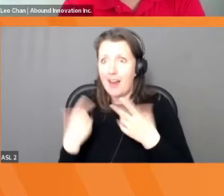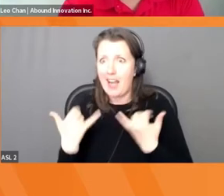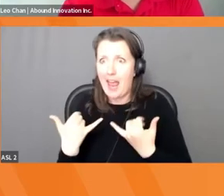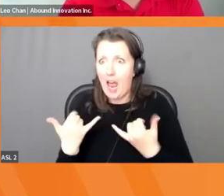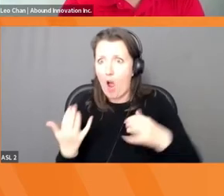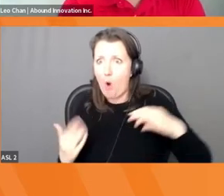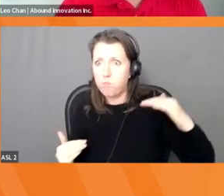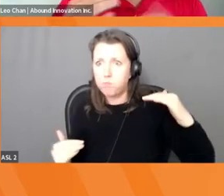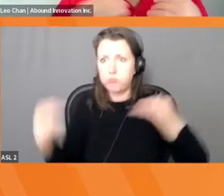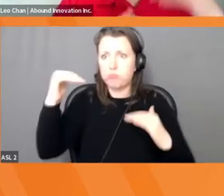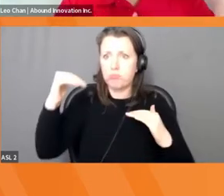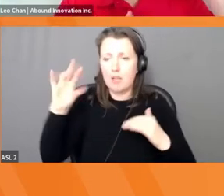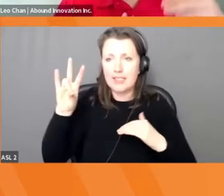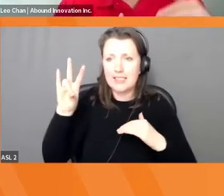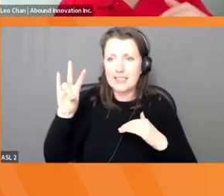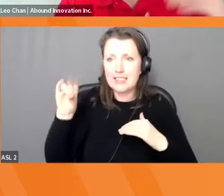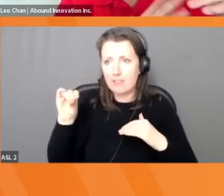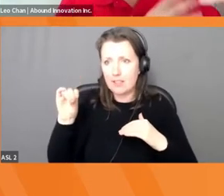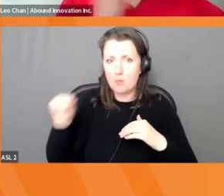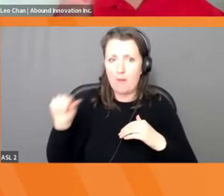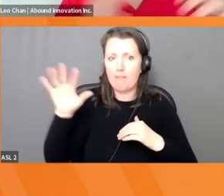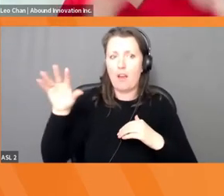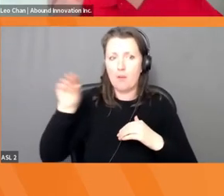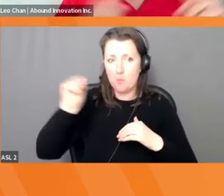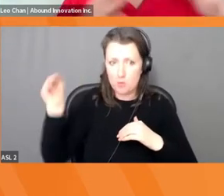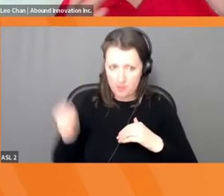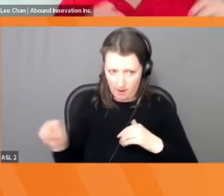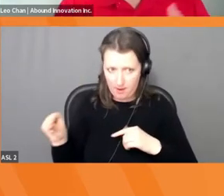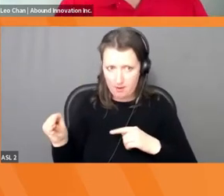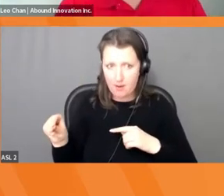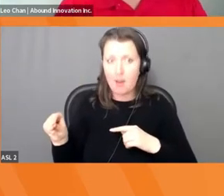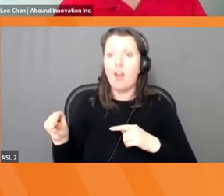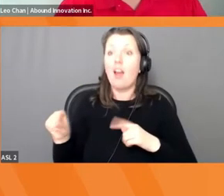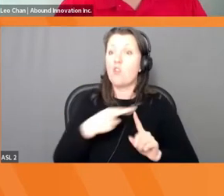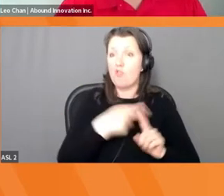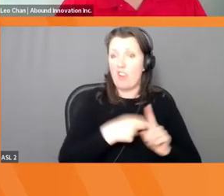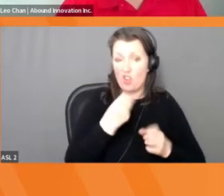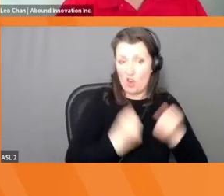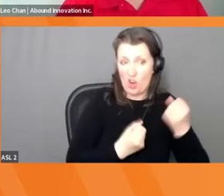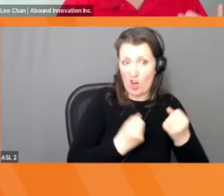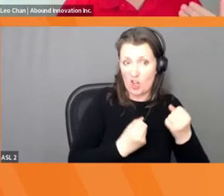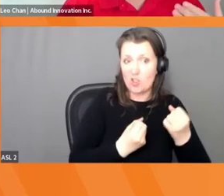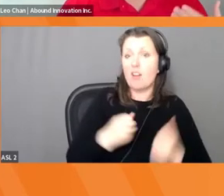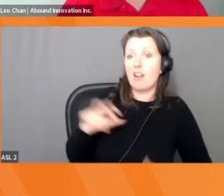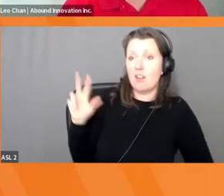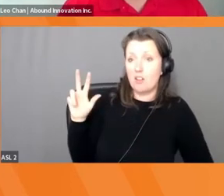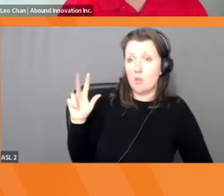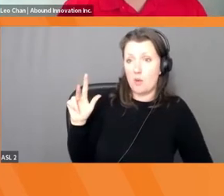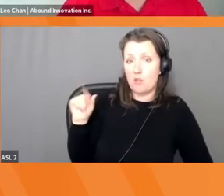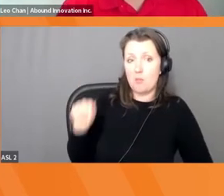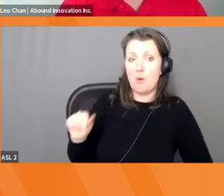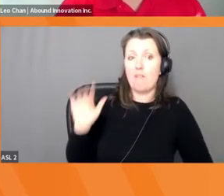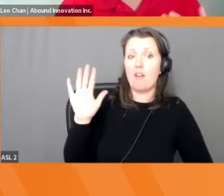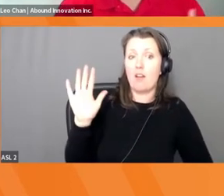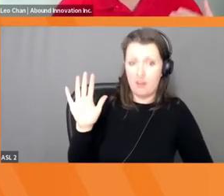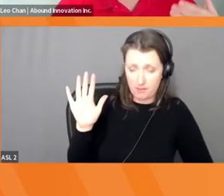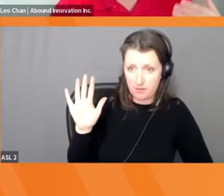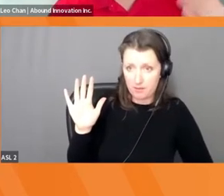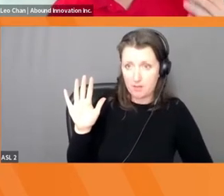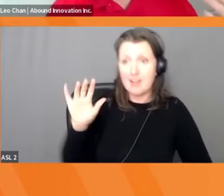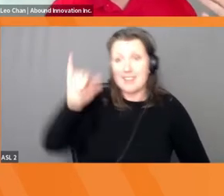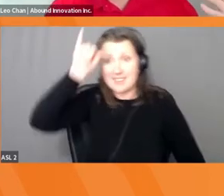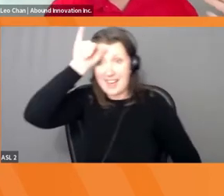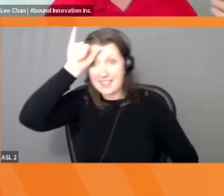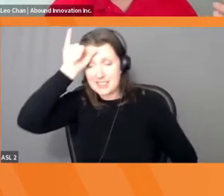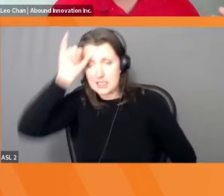Austin and at the time they didn't have ride hailing up and running. And I remember I was frustrated that I had to find a taxi. Like I remember